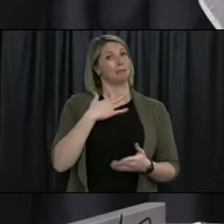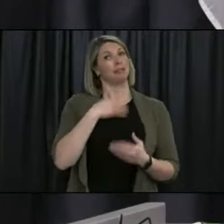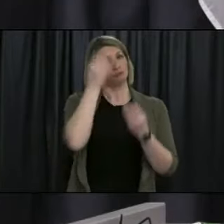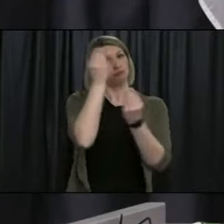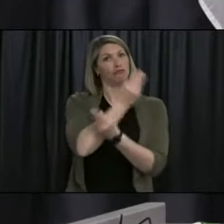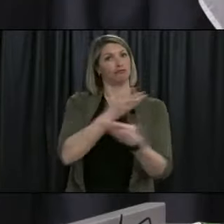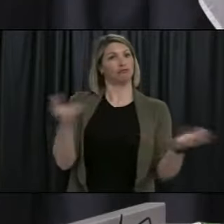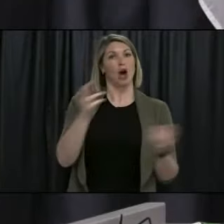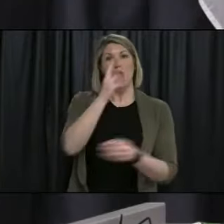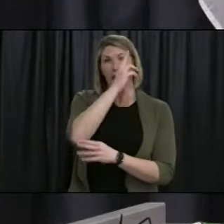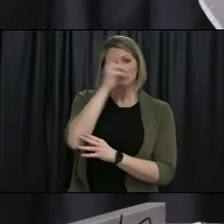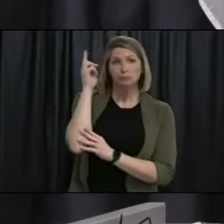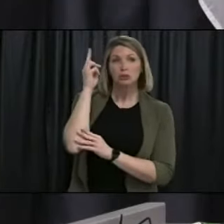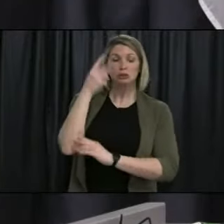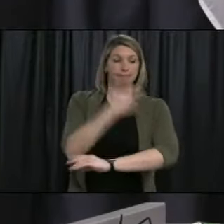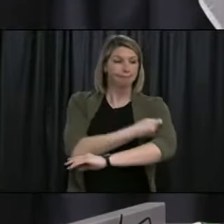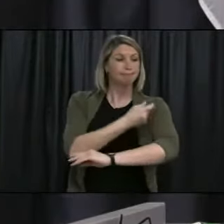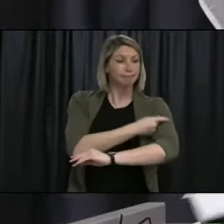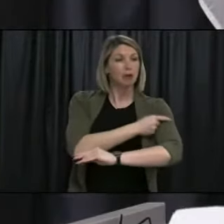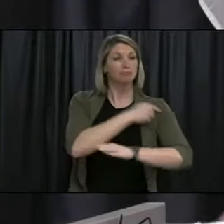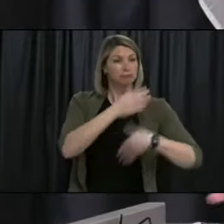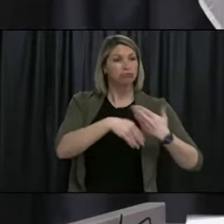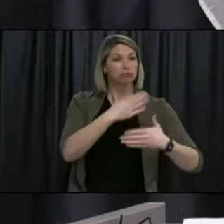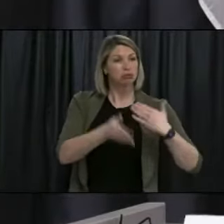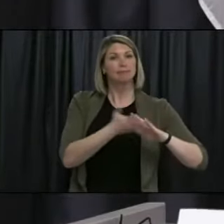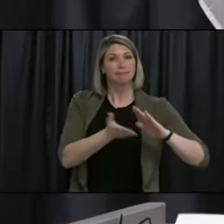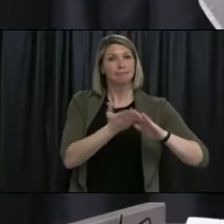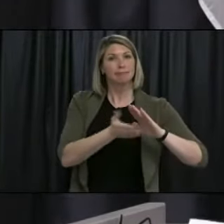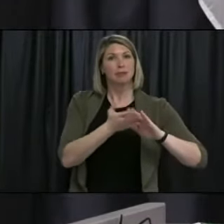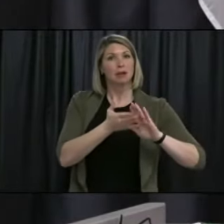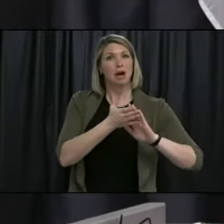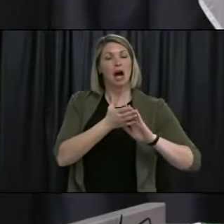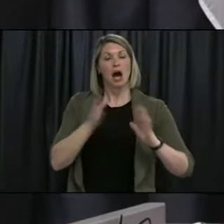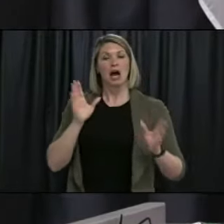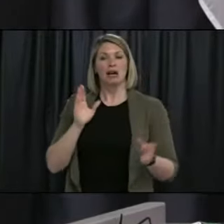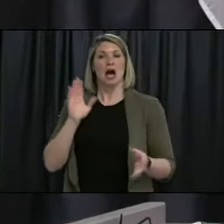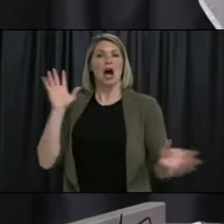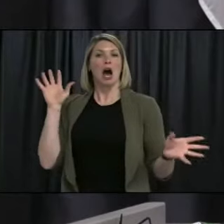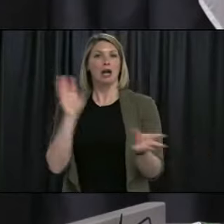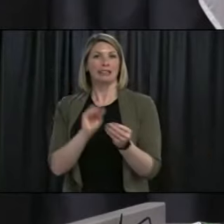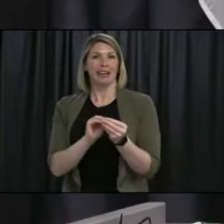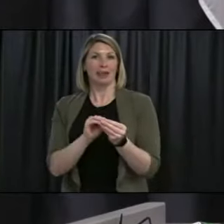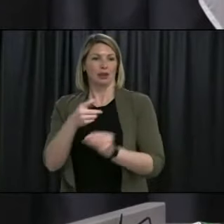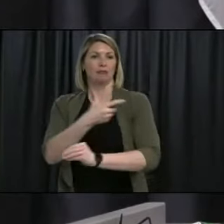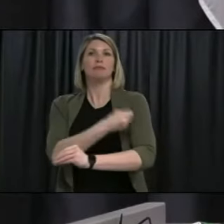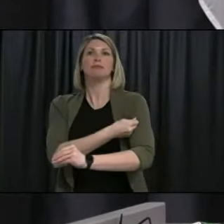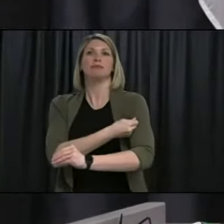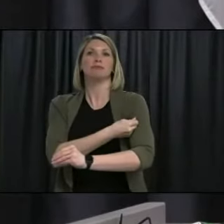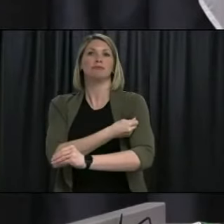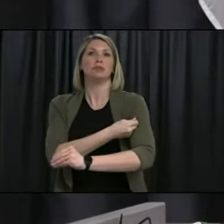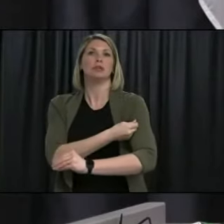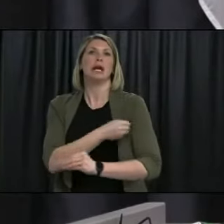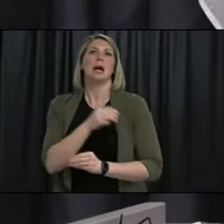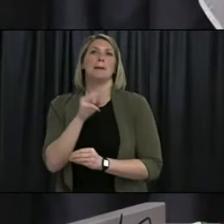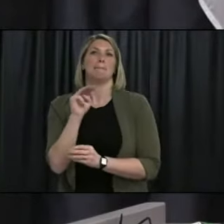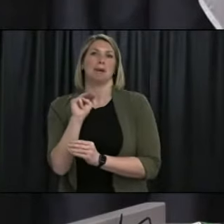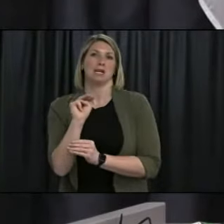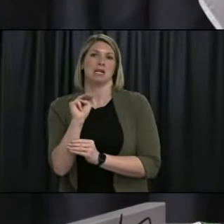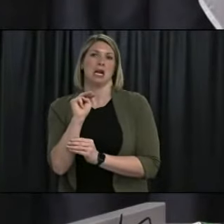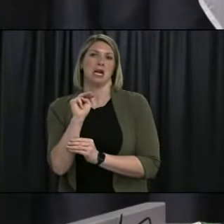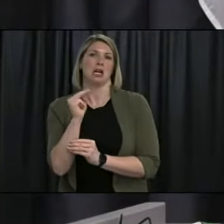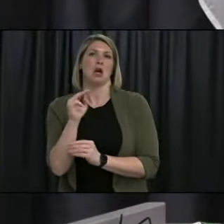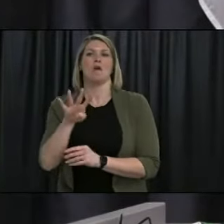Over 40,000 doses have been administered as of Monday, and this week, Eastern, Central, and Western Health are beginning